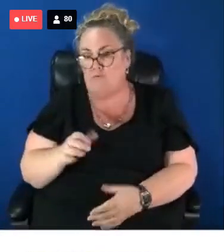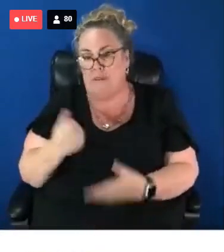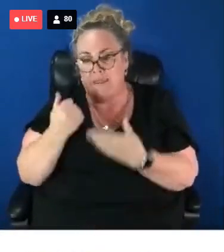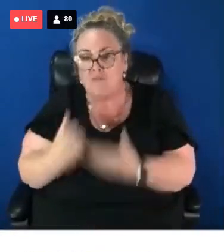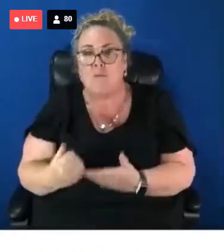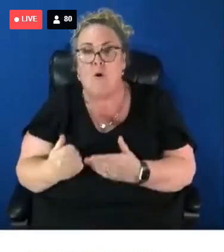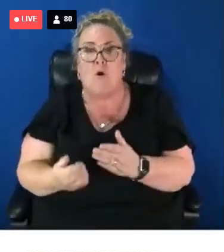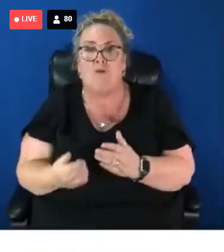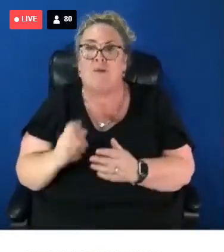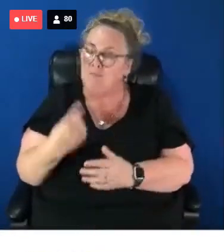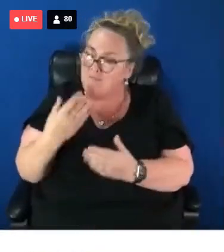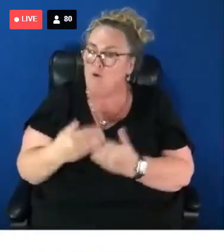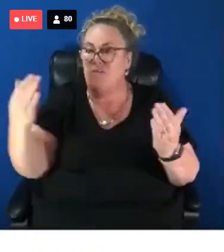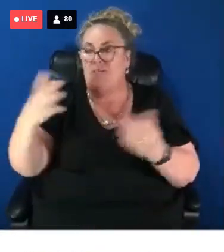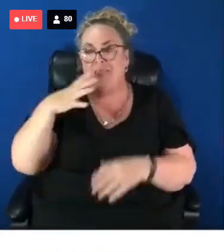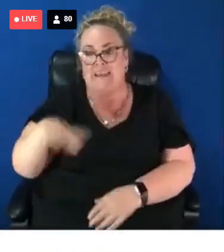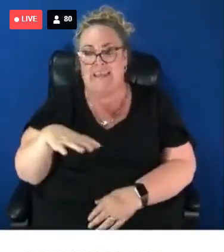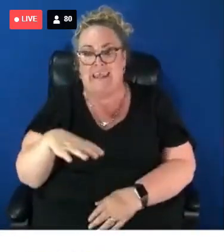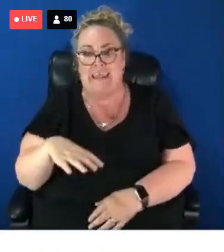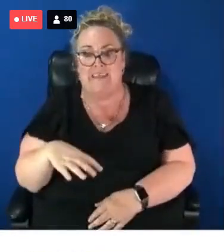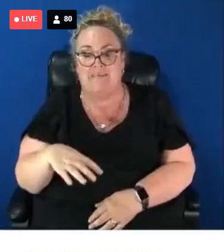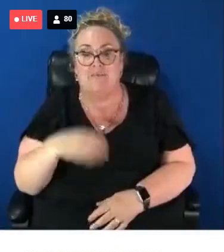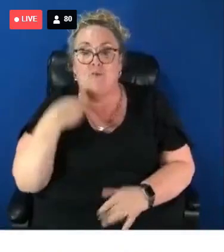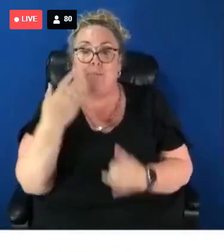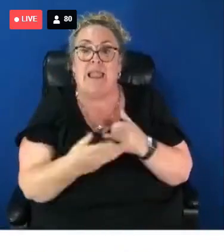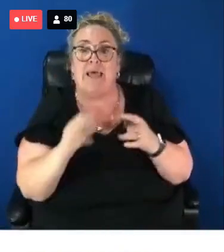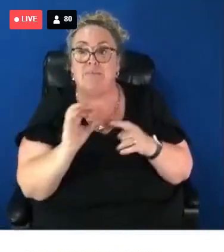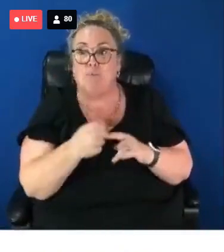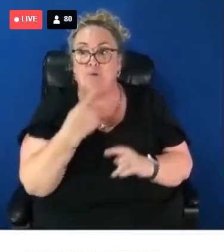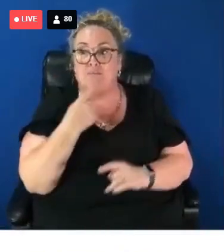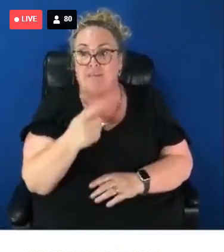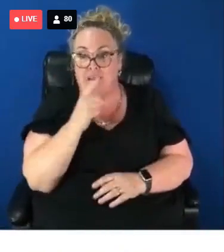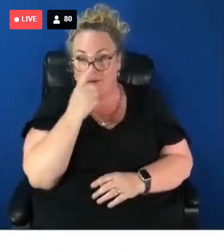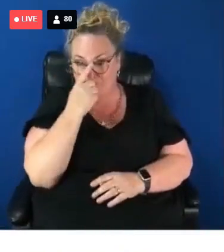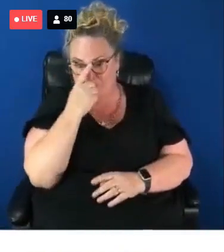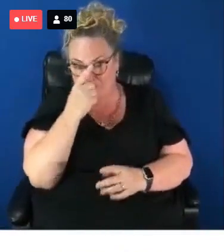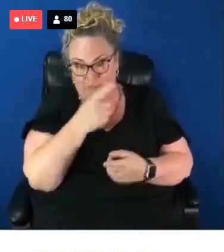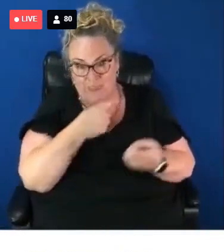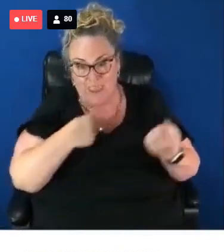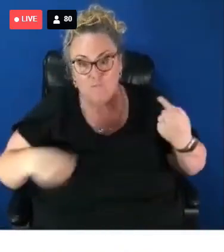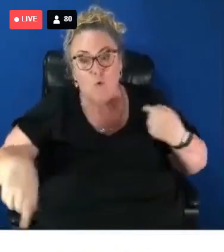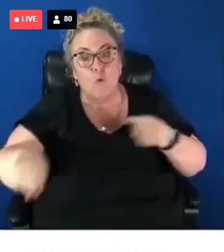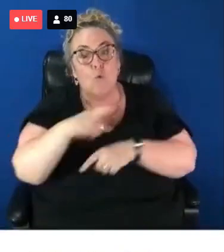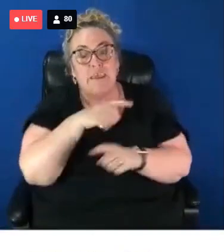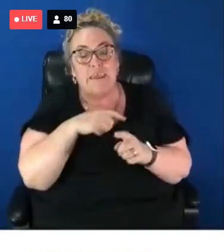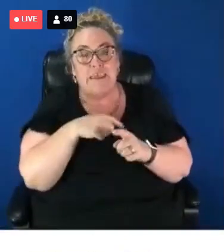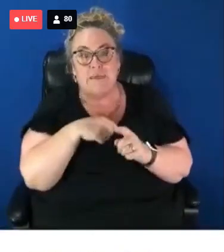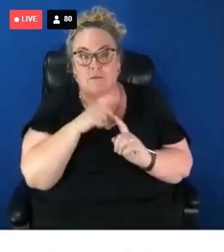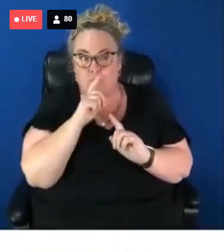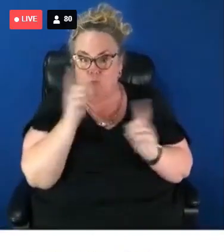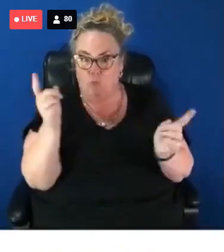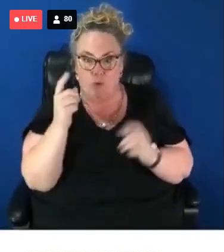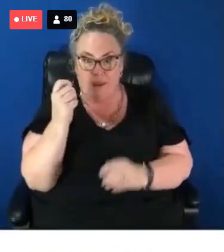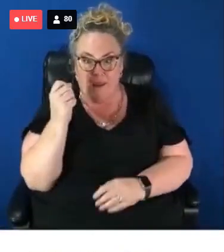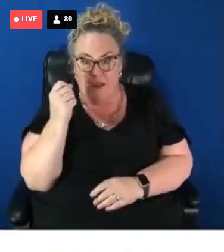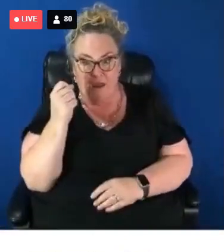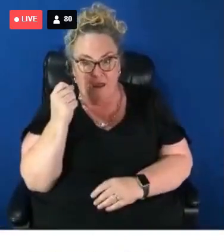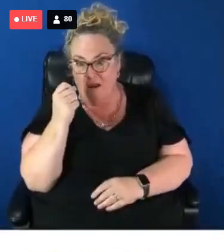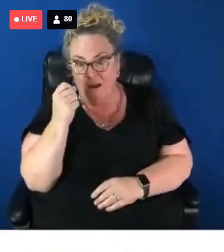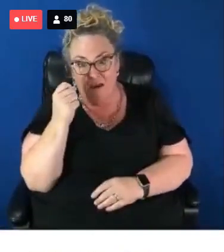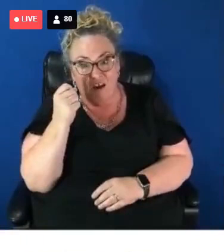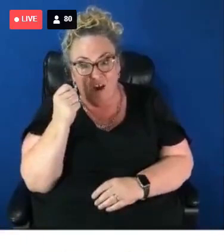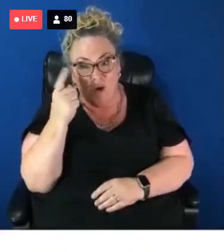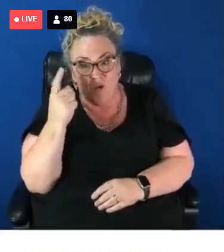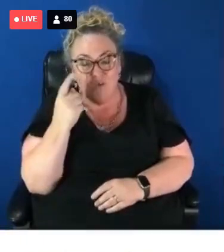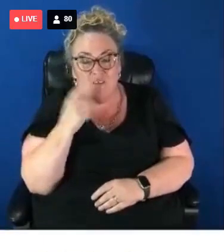So, comrades, I will finish with this. If we as a movement can't understand that those